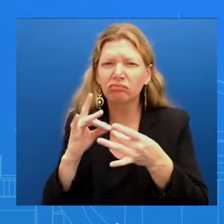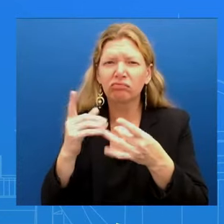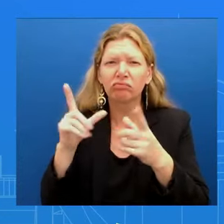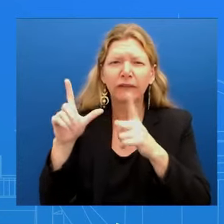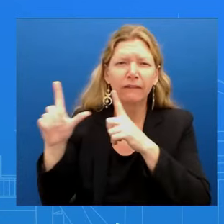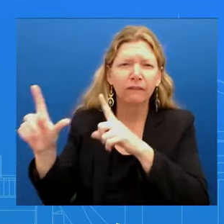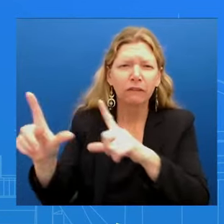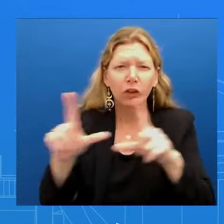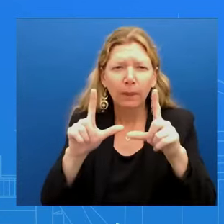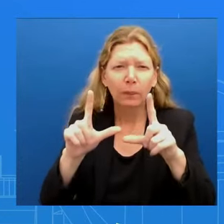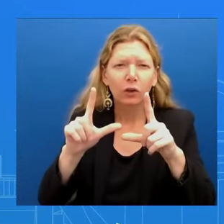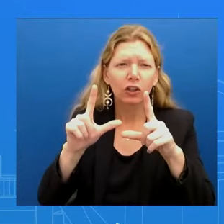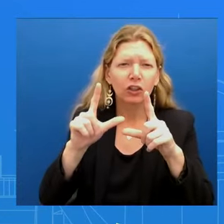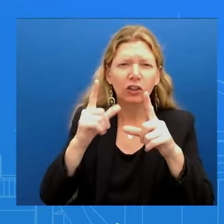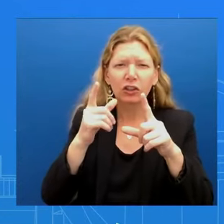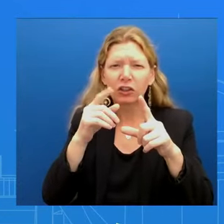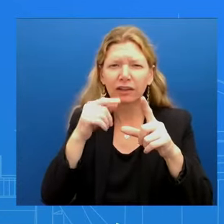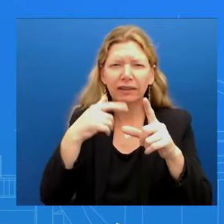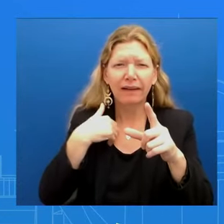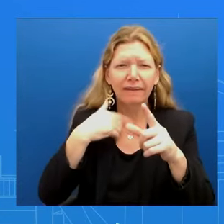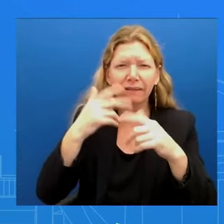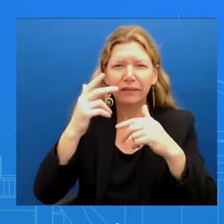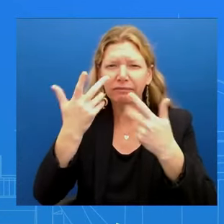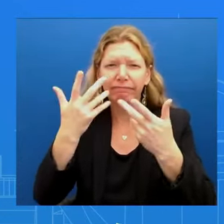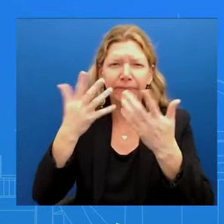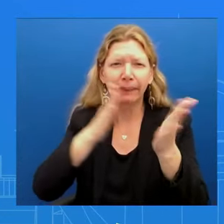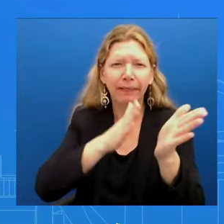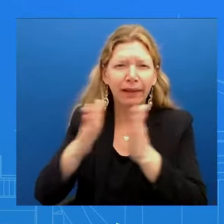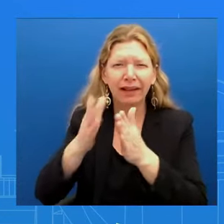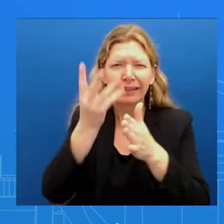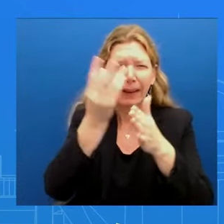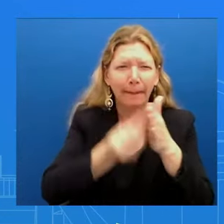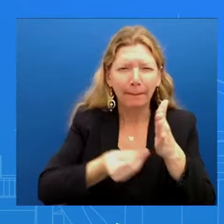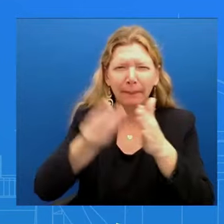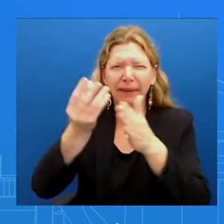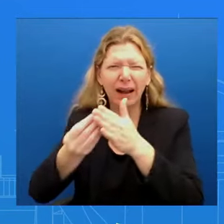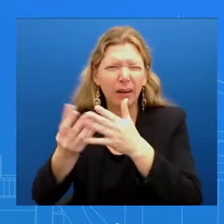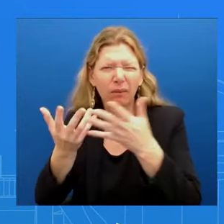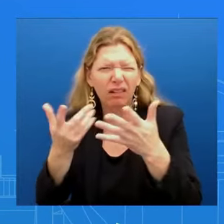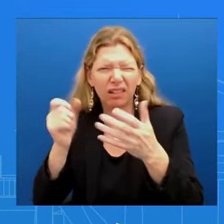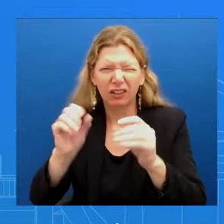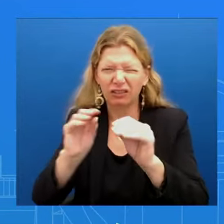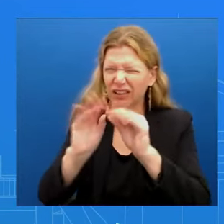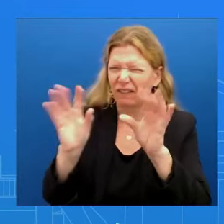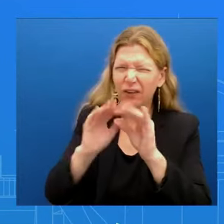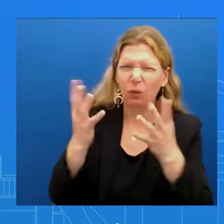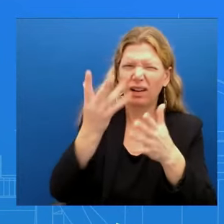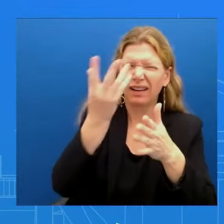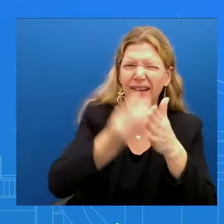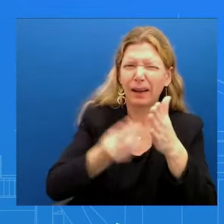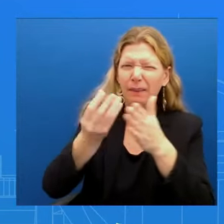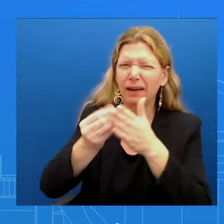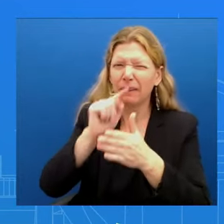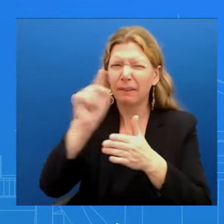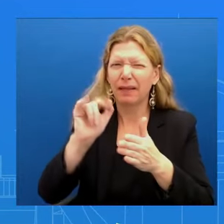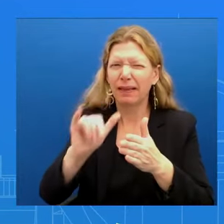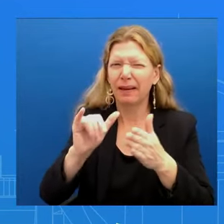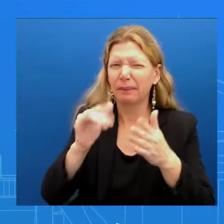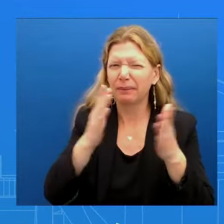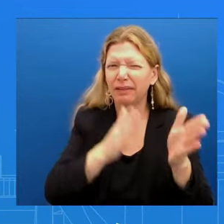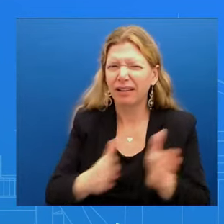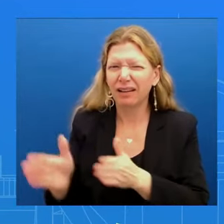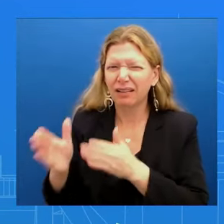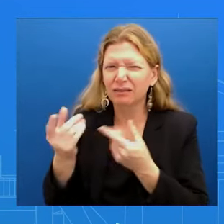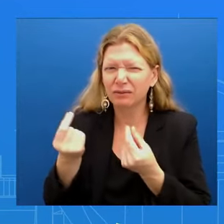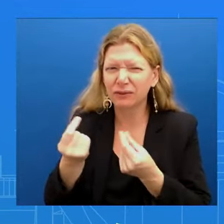gaps are and which side of the conflict those gaps are I'm sure you can understand I'm not going to get into the details of the